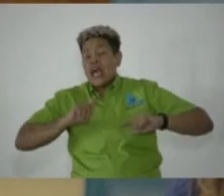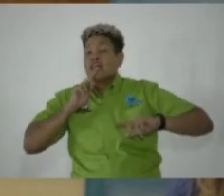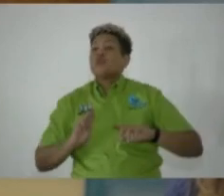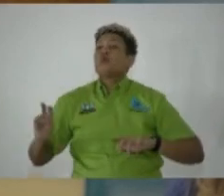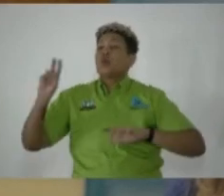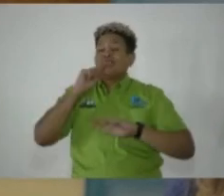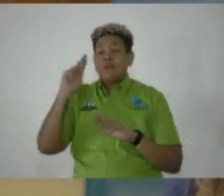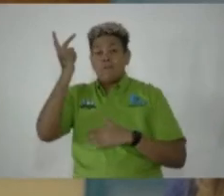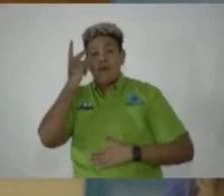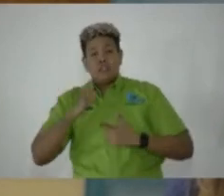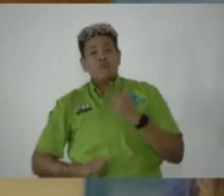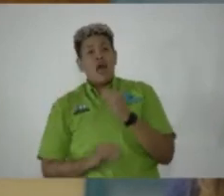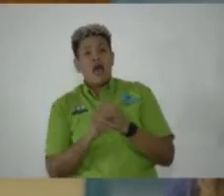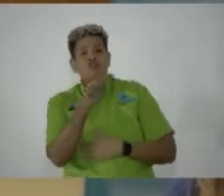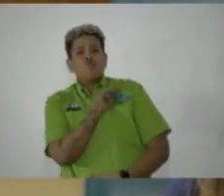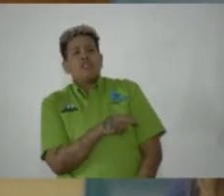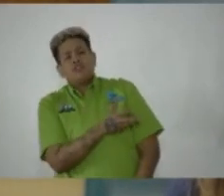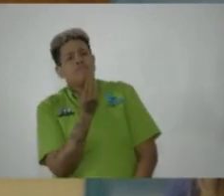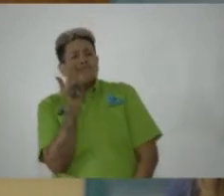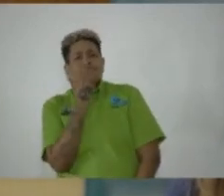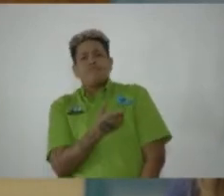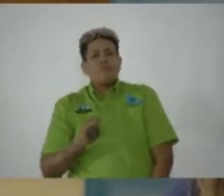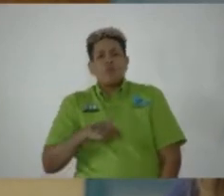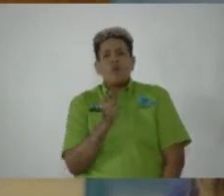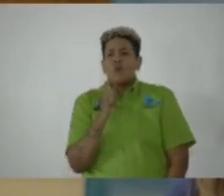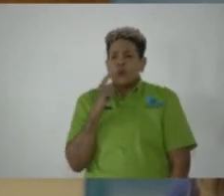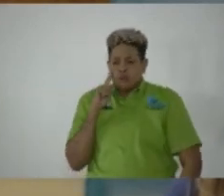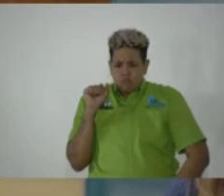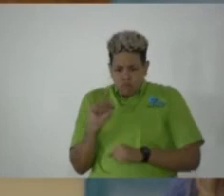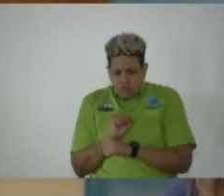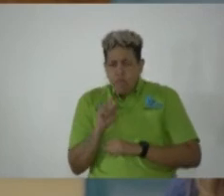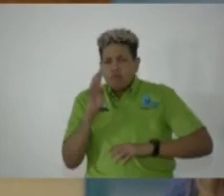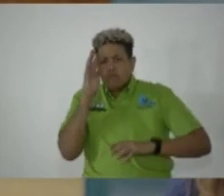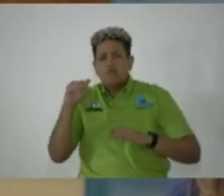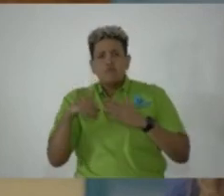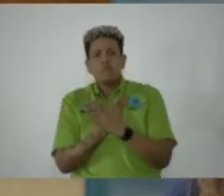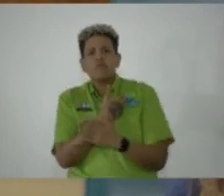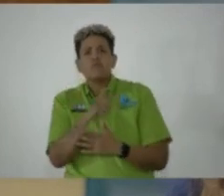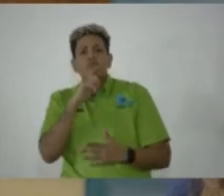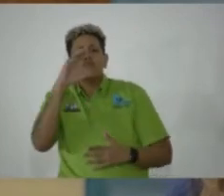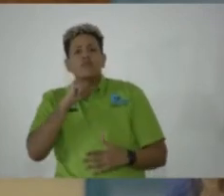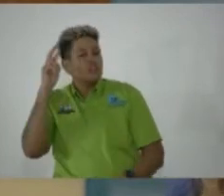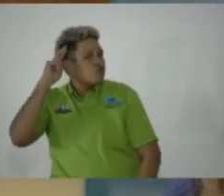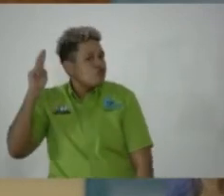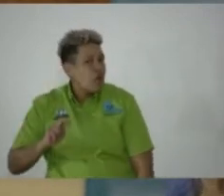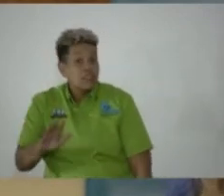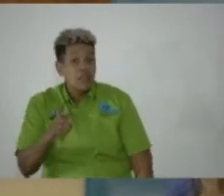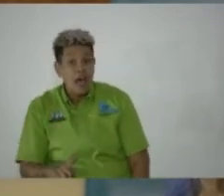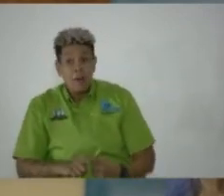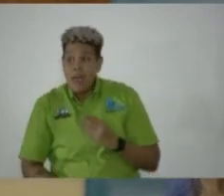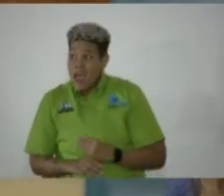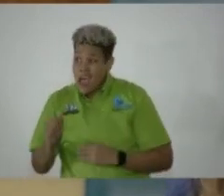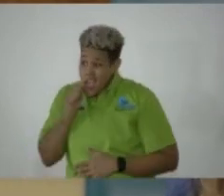politics, and even in religion, where we dare to create a new religion for the ages in Rastafari. In every